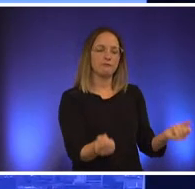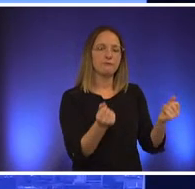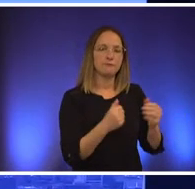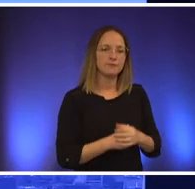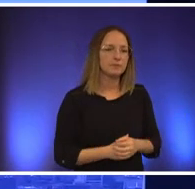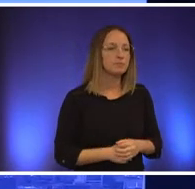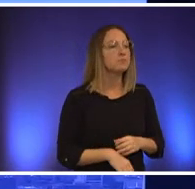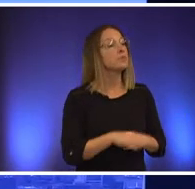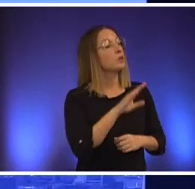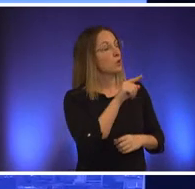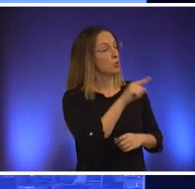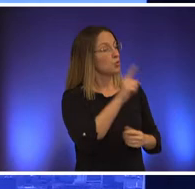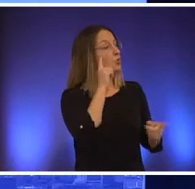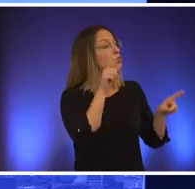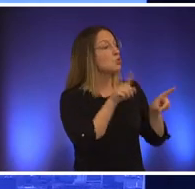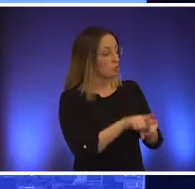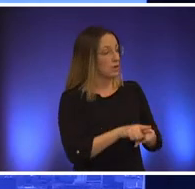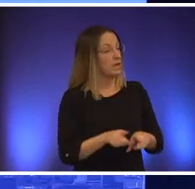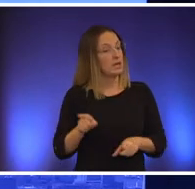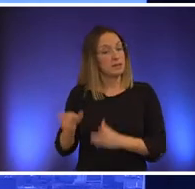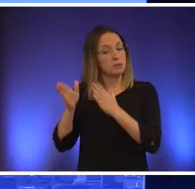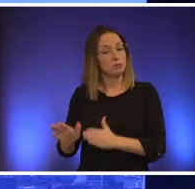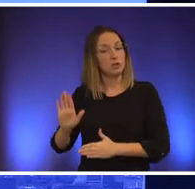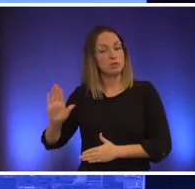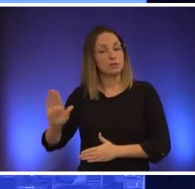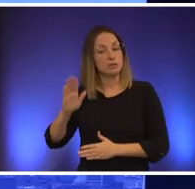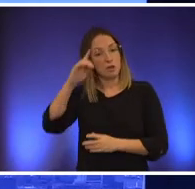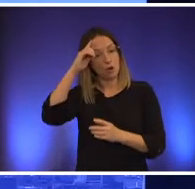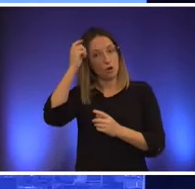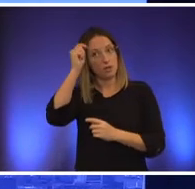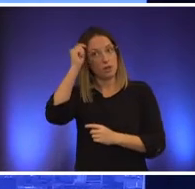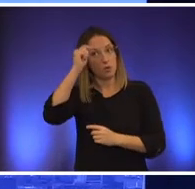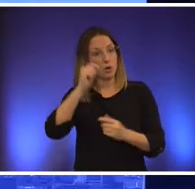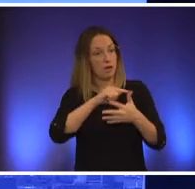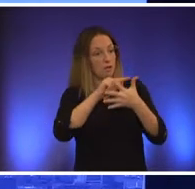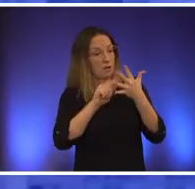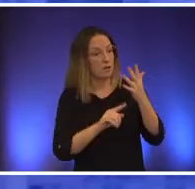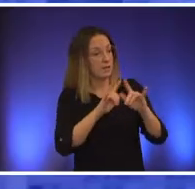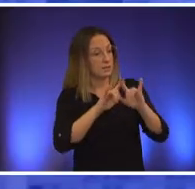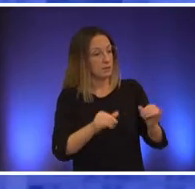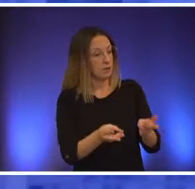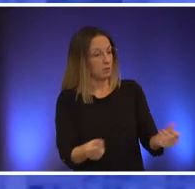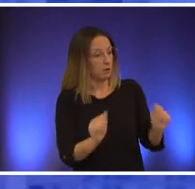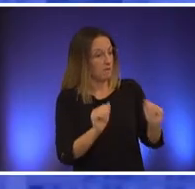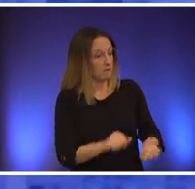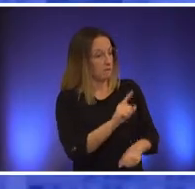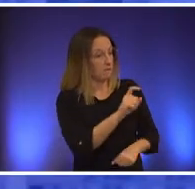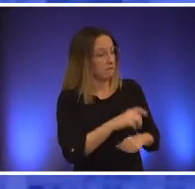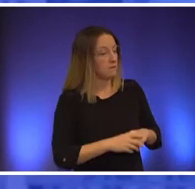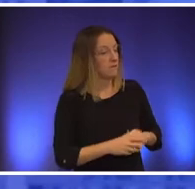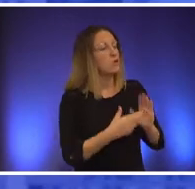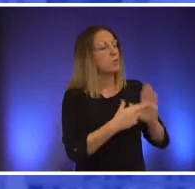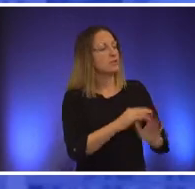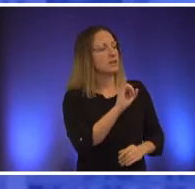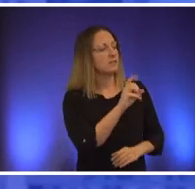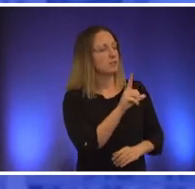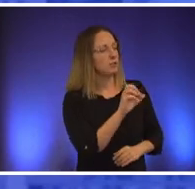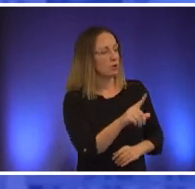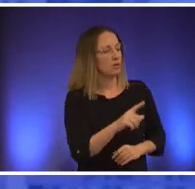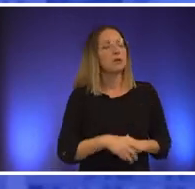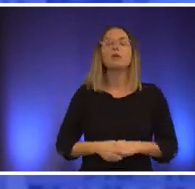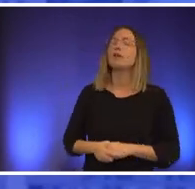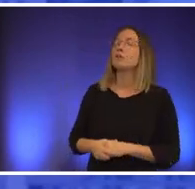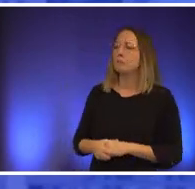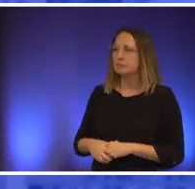will solve the other issues mentioned representative israel when i talk about our lack of housing supply